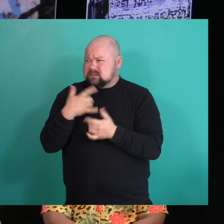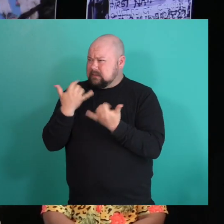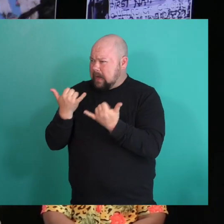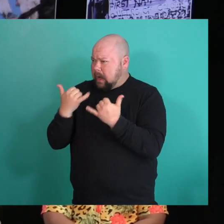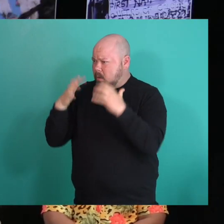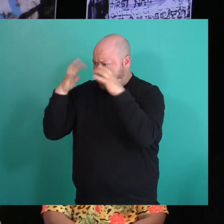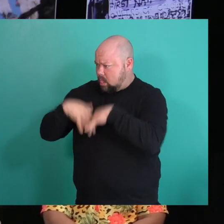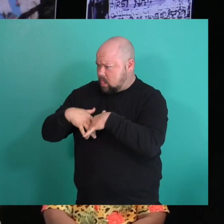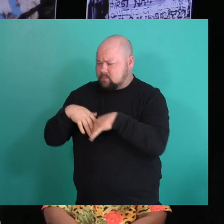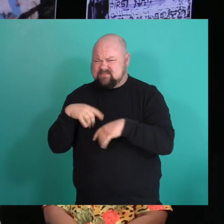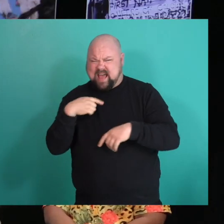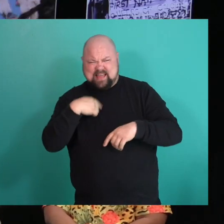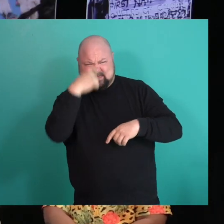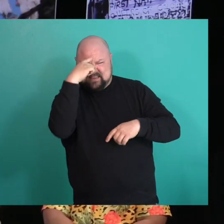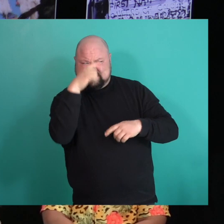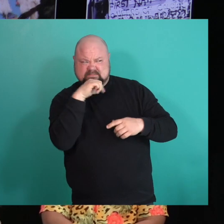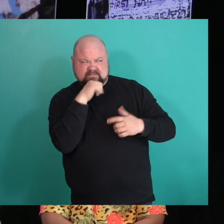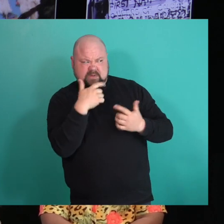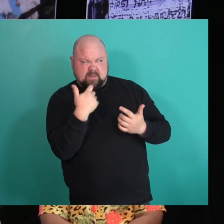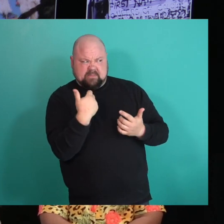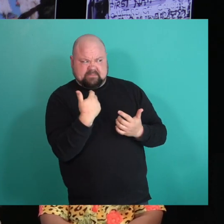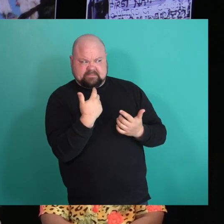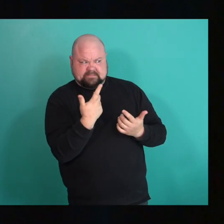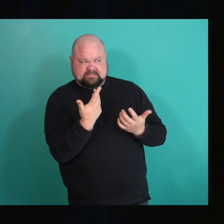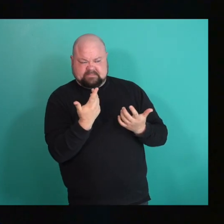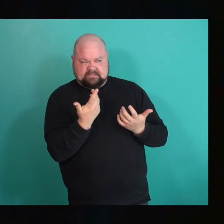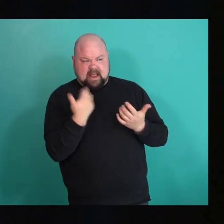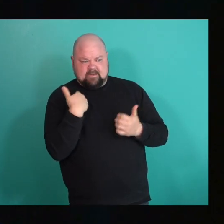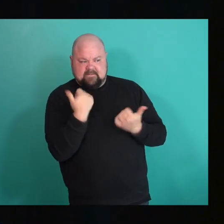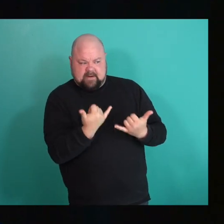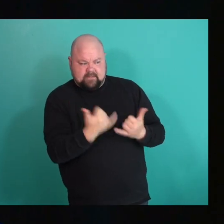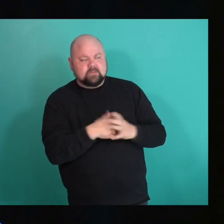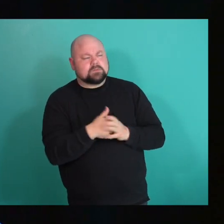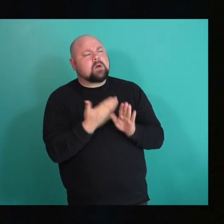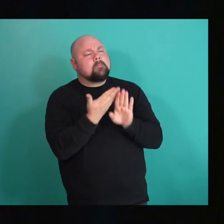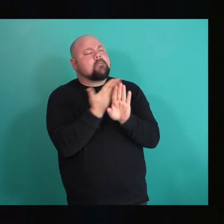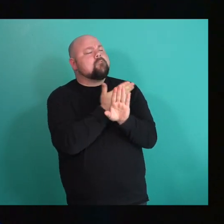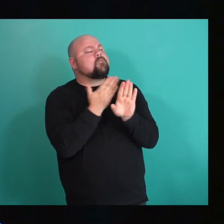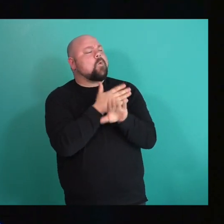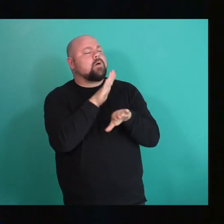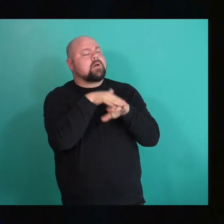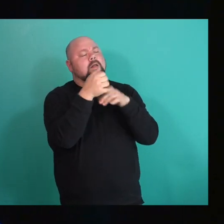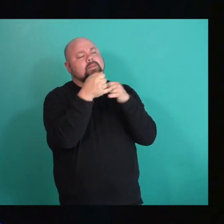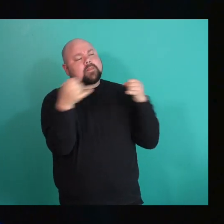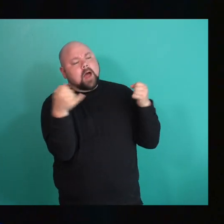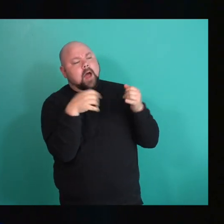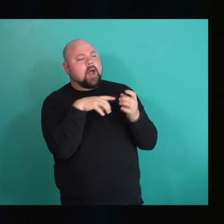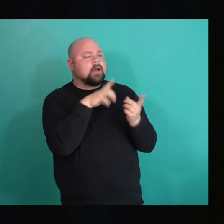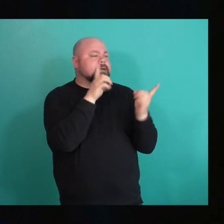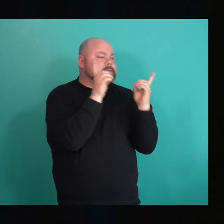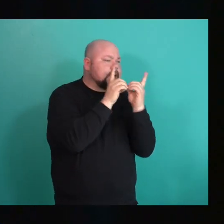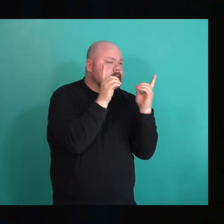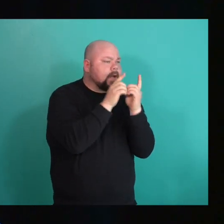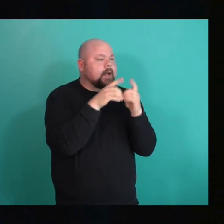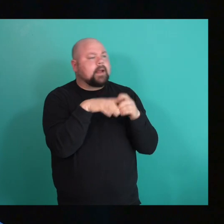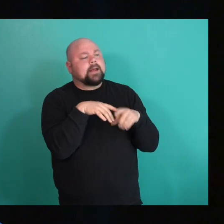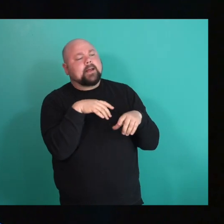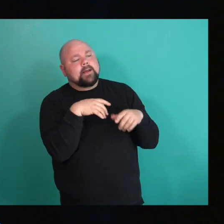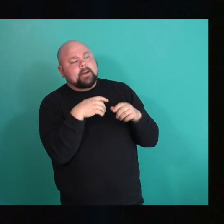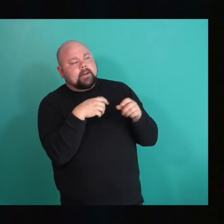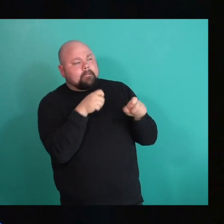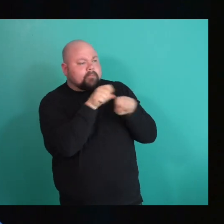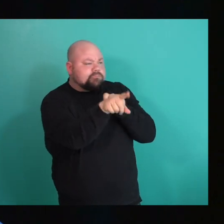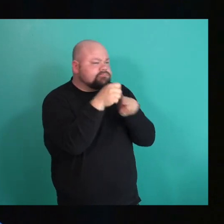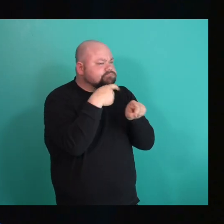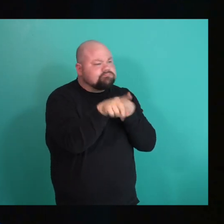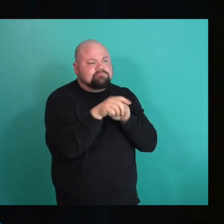think so. I mean, yeah, well, so it was before, you know, like online dating and messaging, there wasn't a lot of